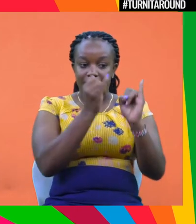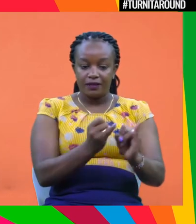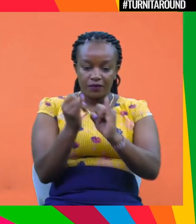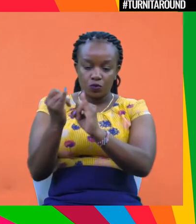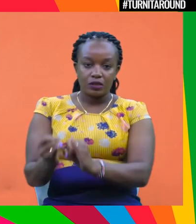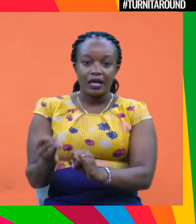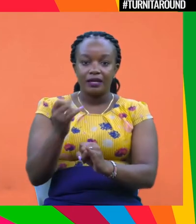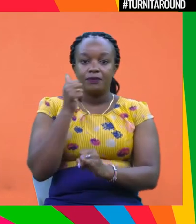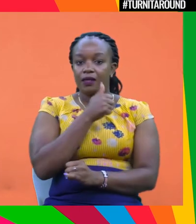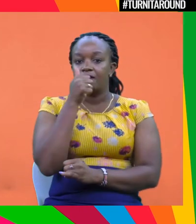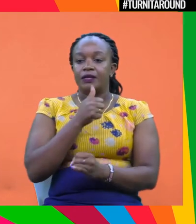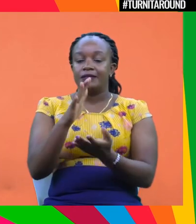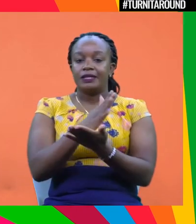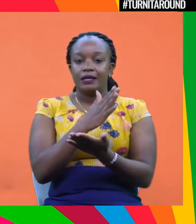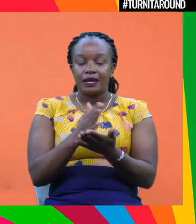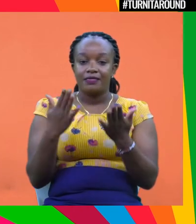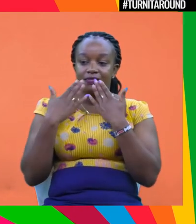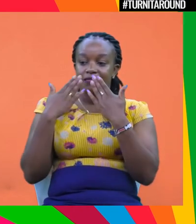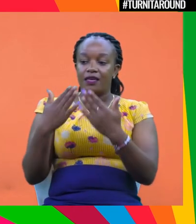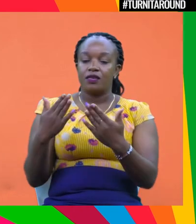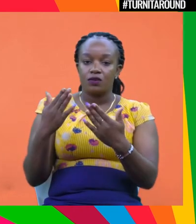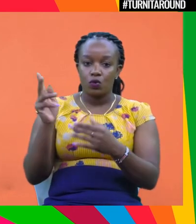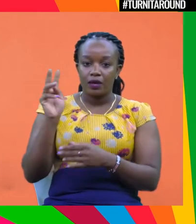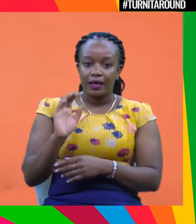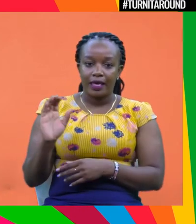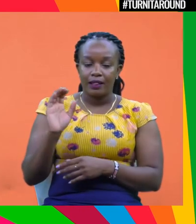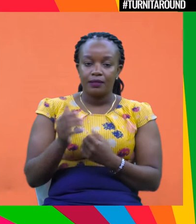private sector and also the government as well. Thank you, Ken.